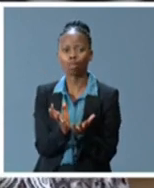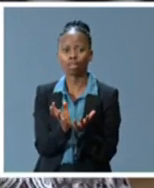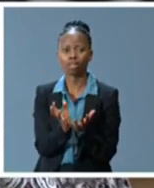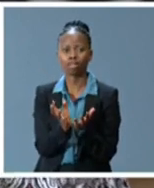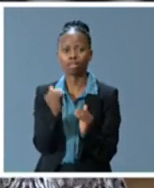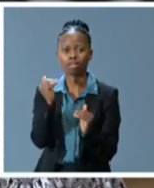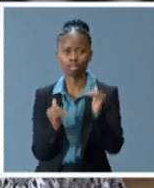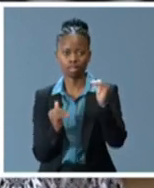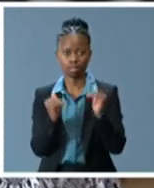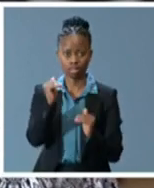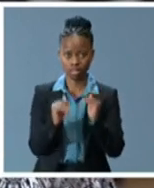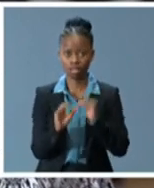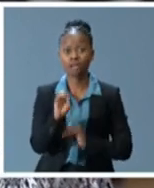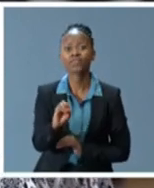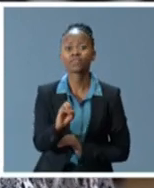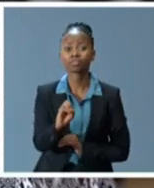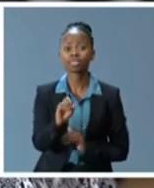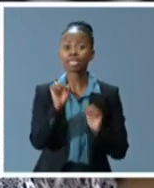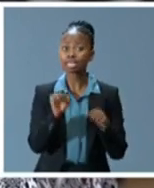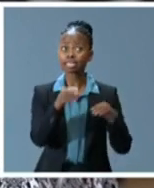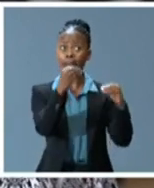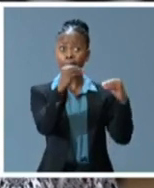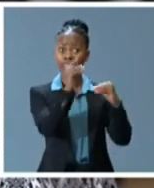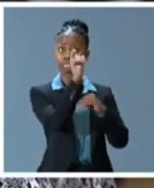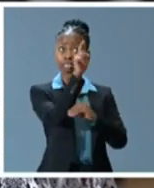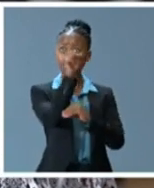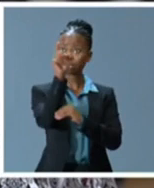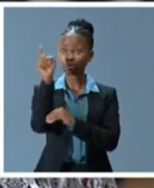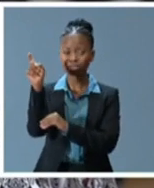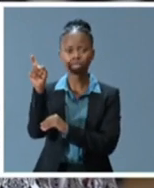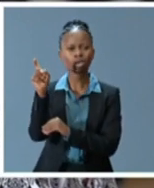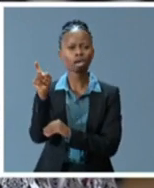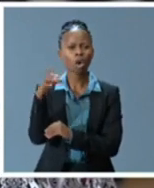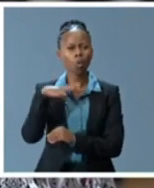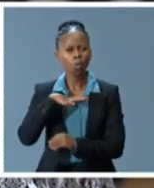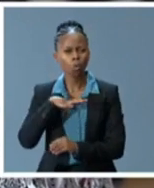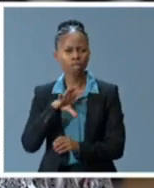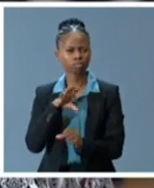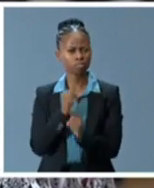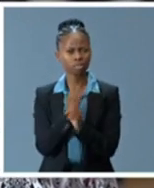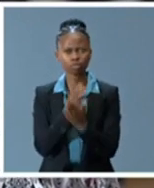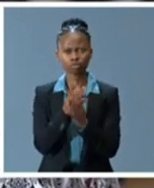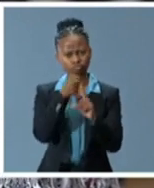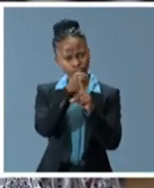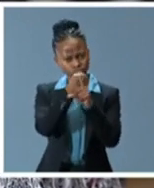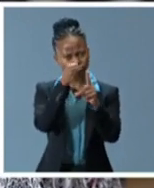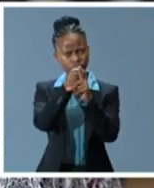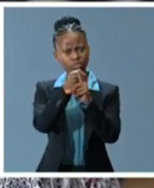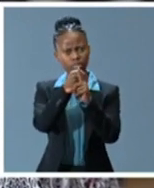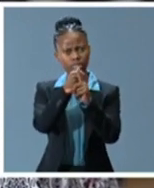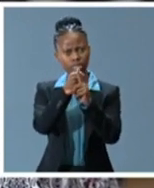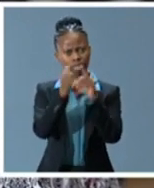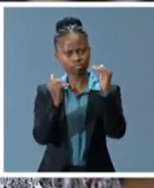While corporate elites around the world have sought to render such a regime normal, the global